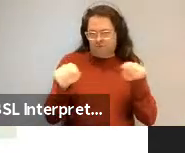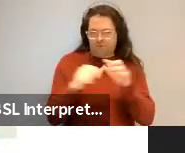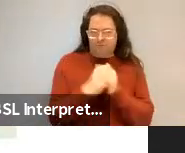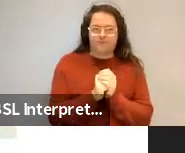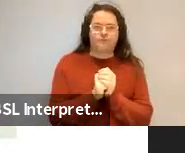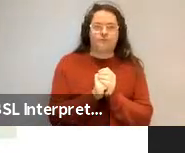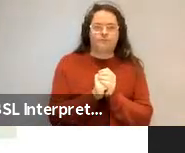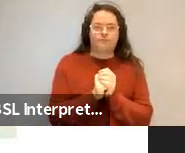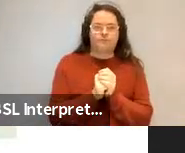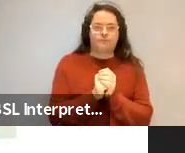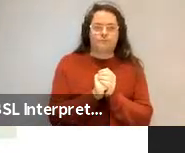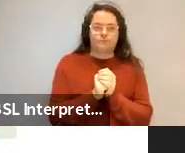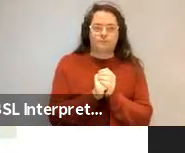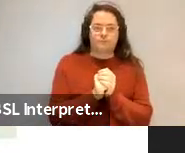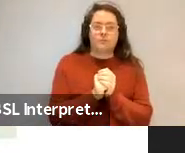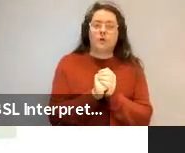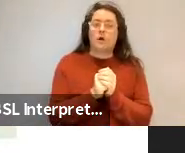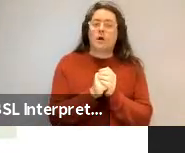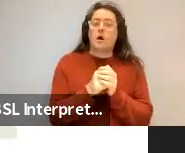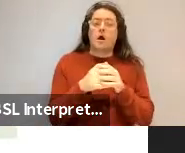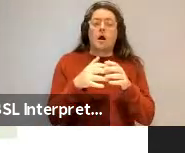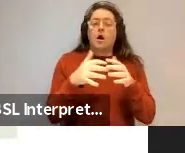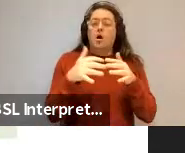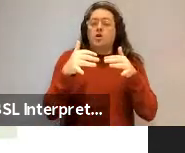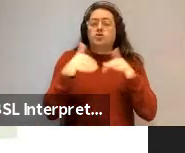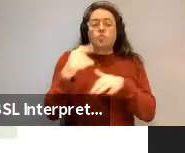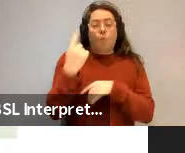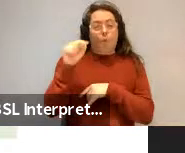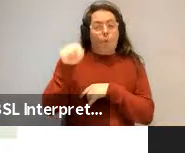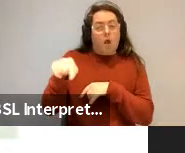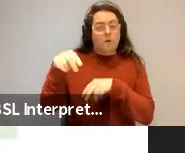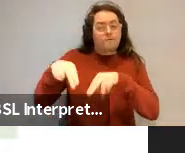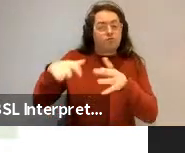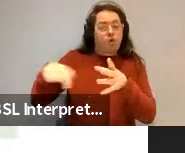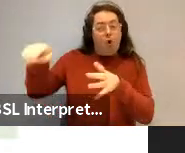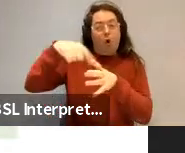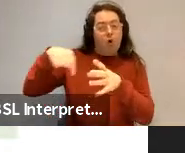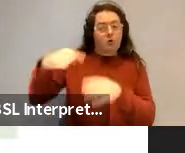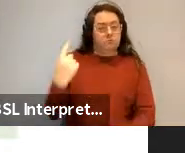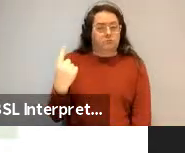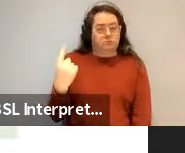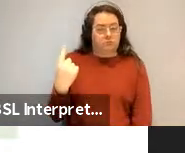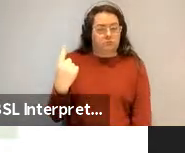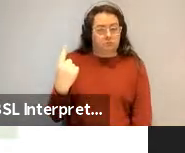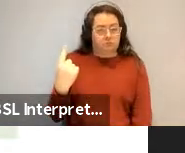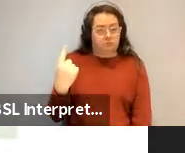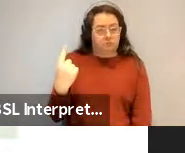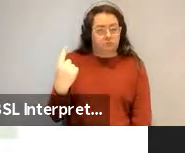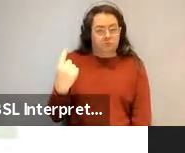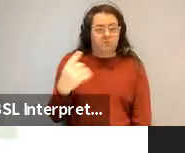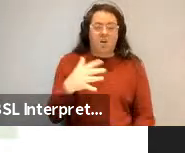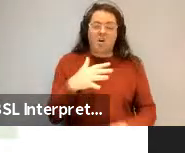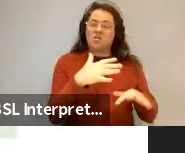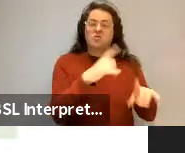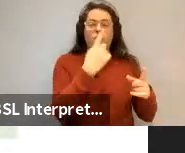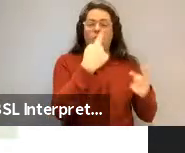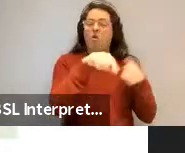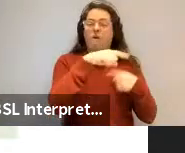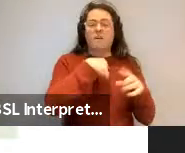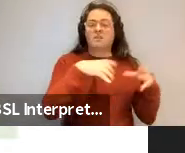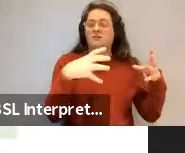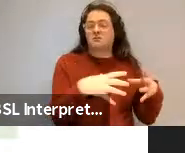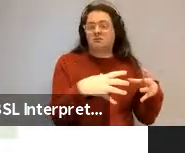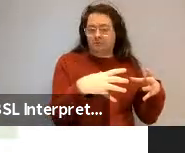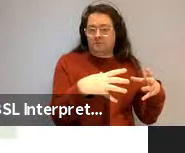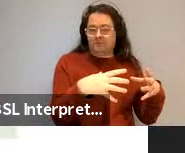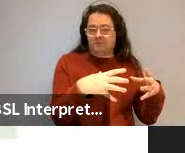versus just one of the boys. So there's a different meaning they're intended. So this is not that someone's acting like a dog, but that